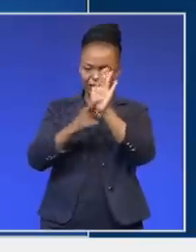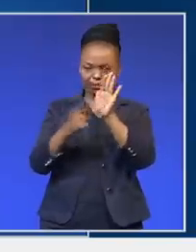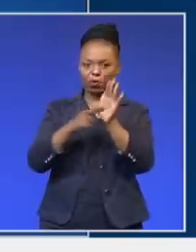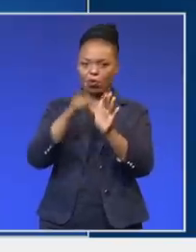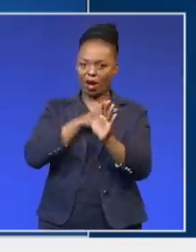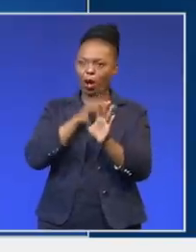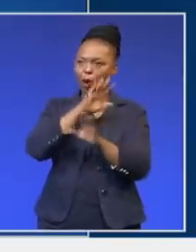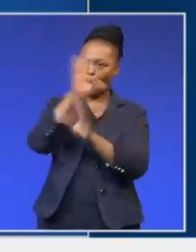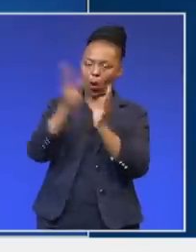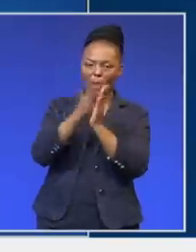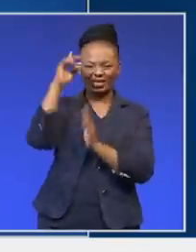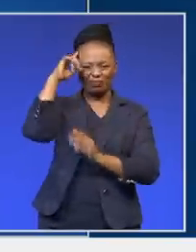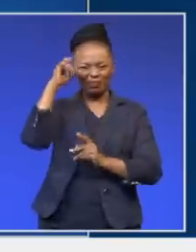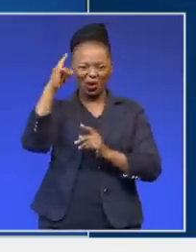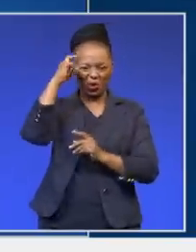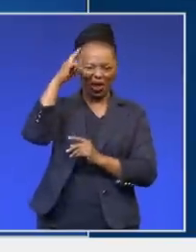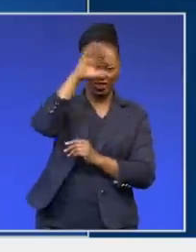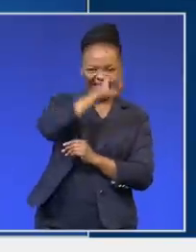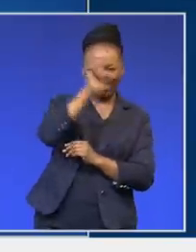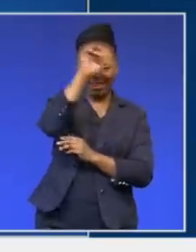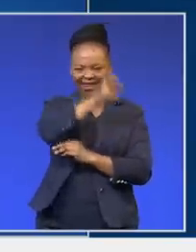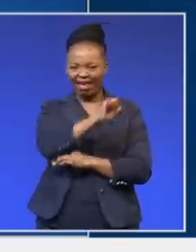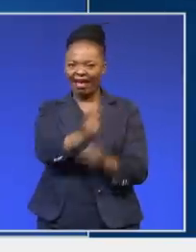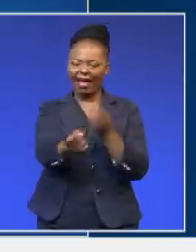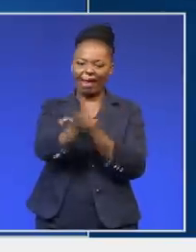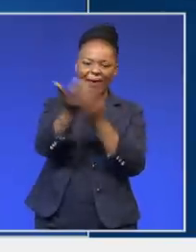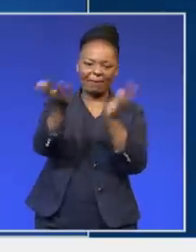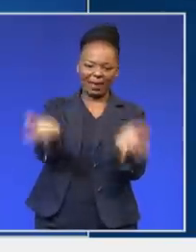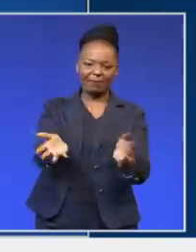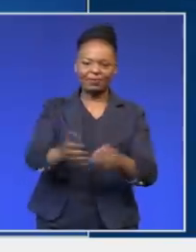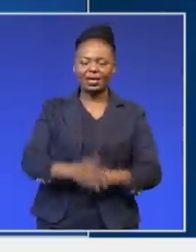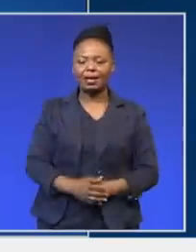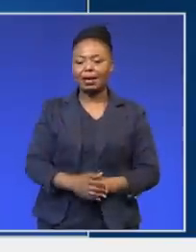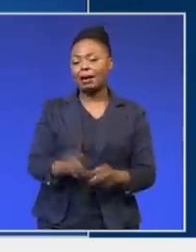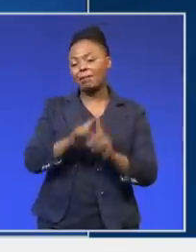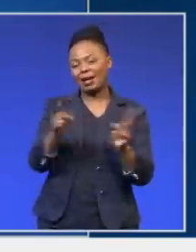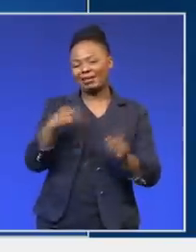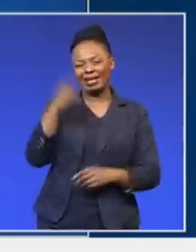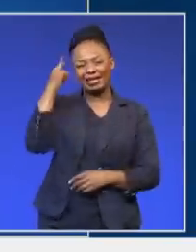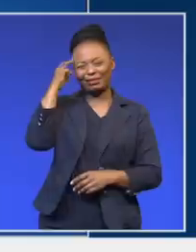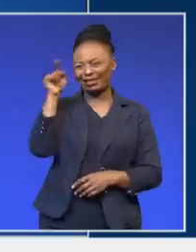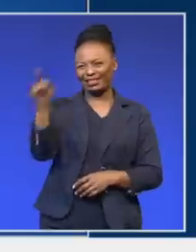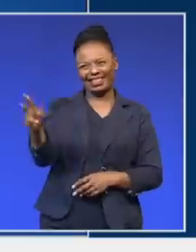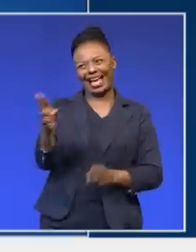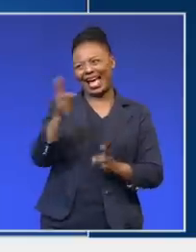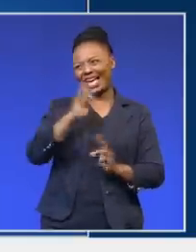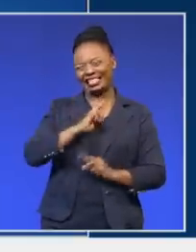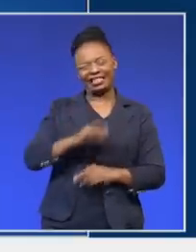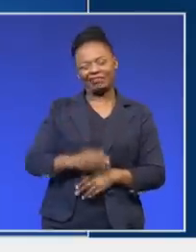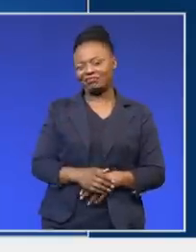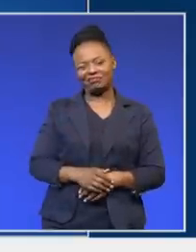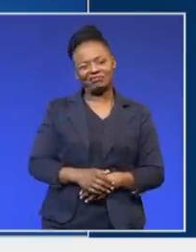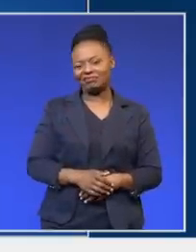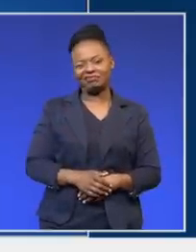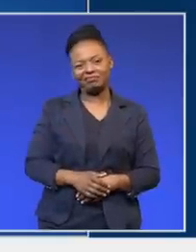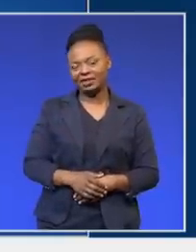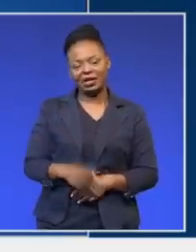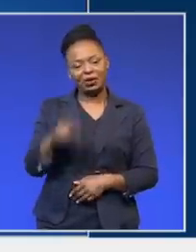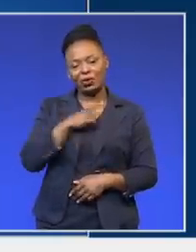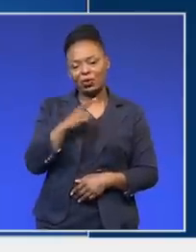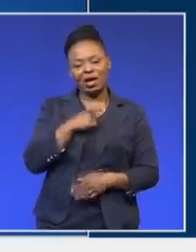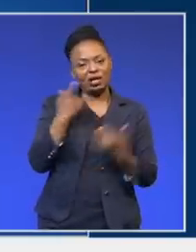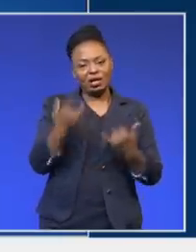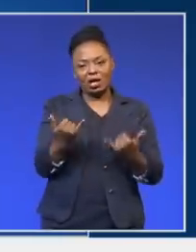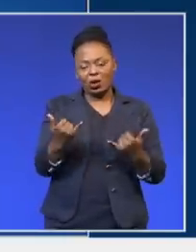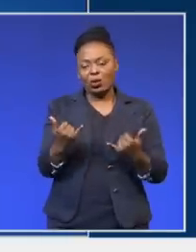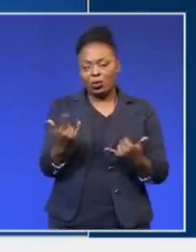going on. But I suspect that they will not have an answer because it is normally obliged, they